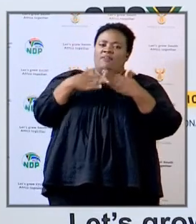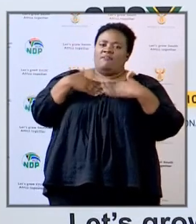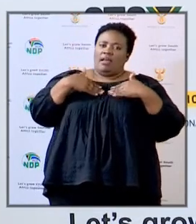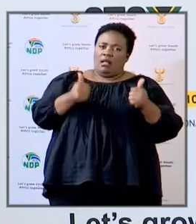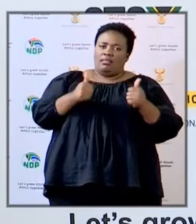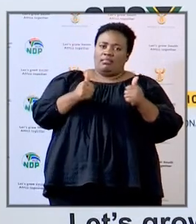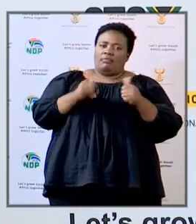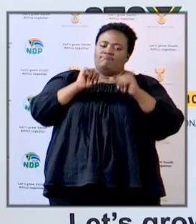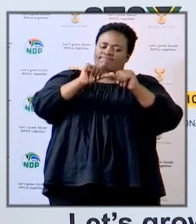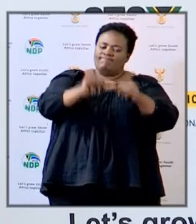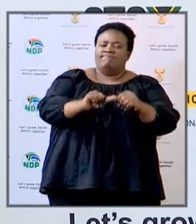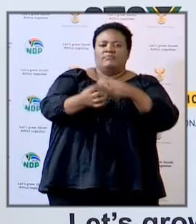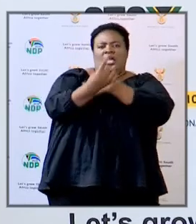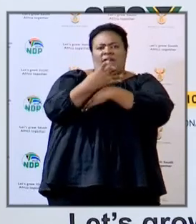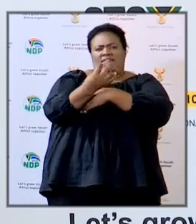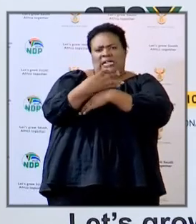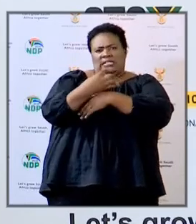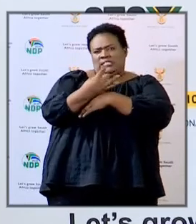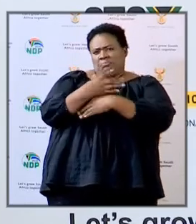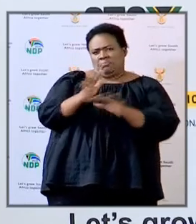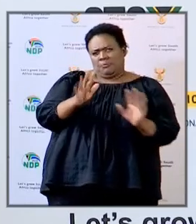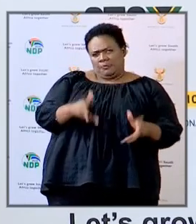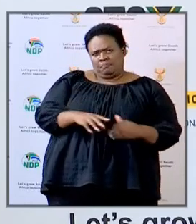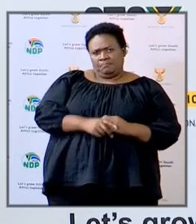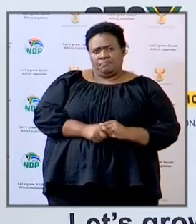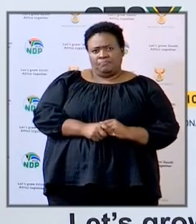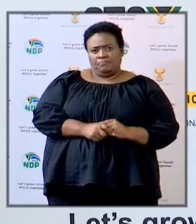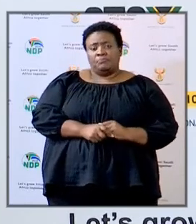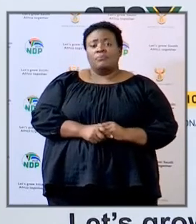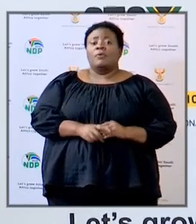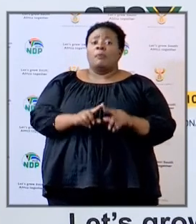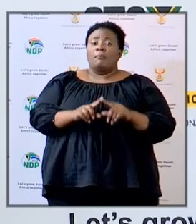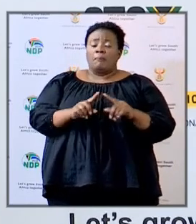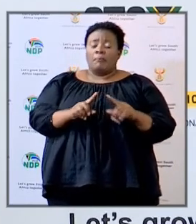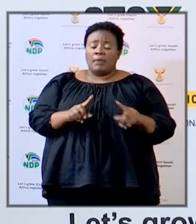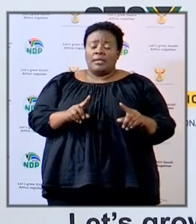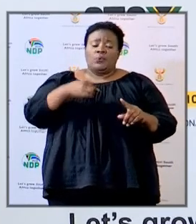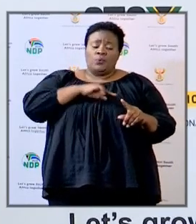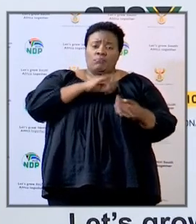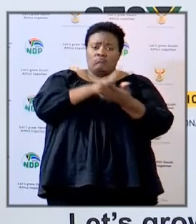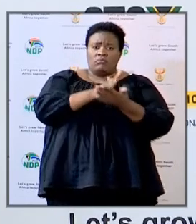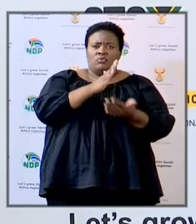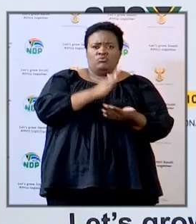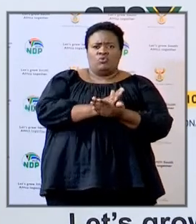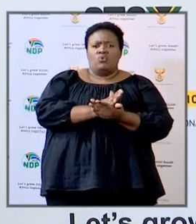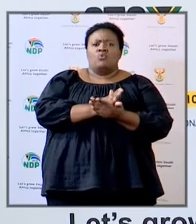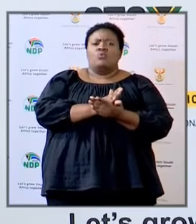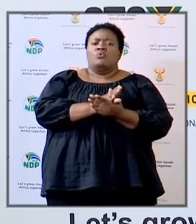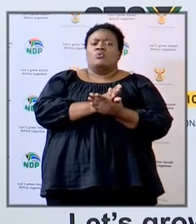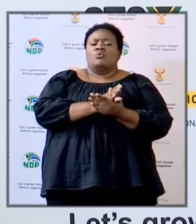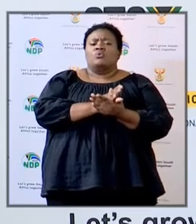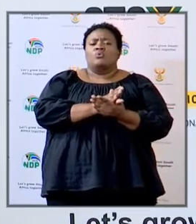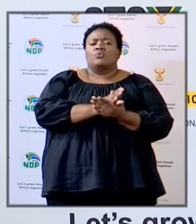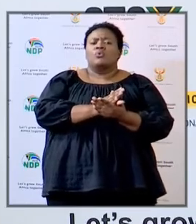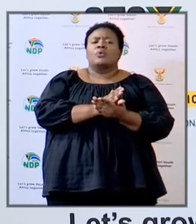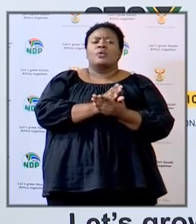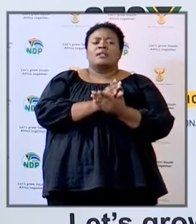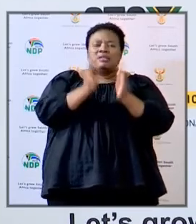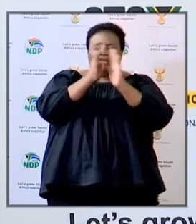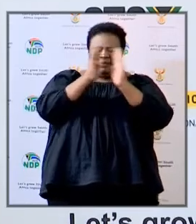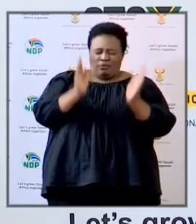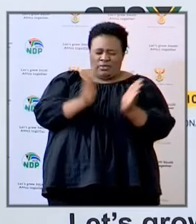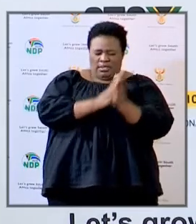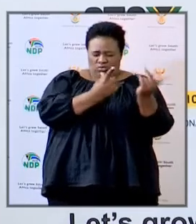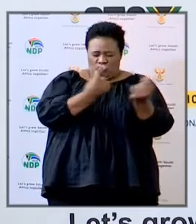but in addition to that we take all the necessary precautionary measures to make sure that